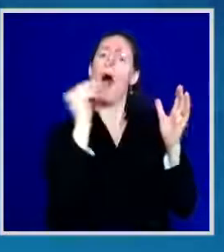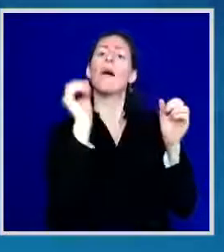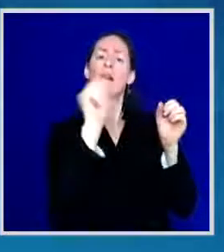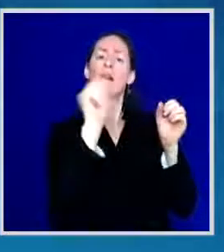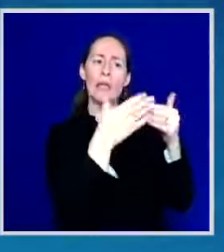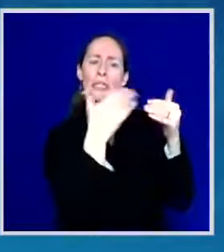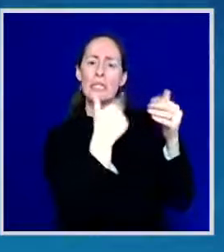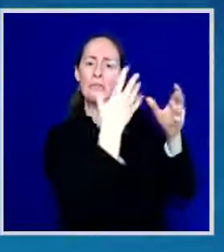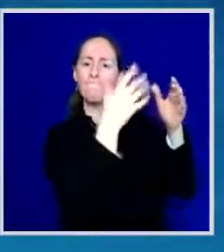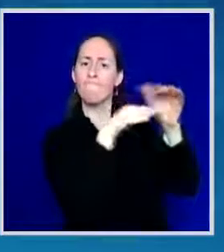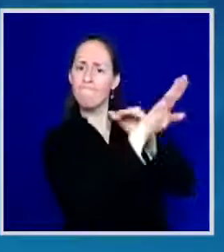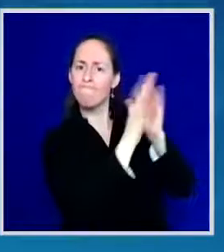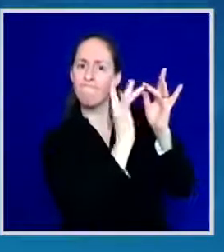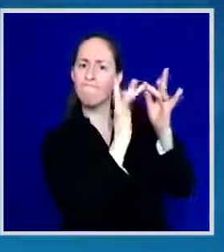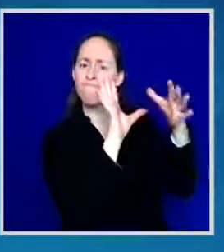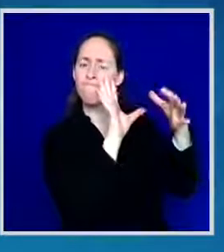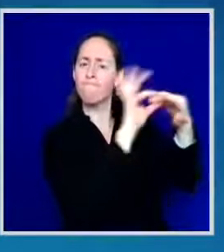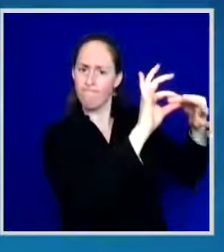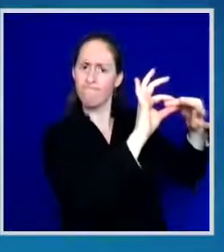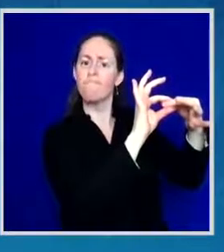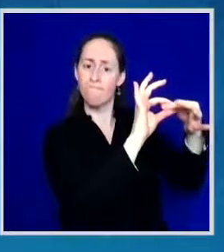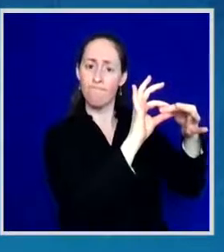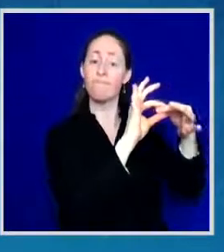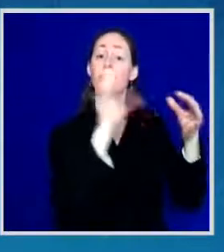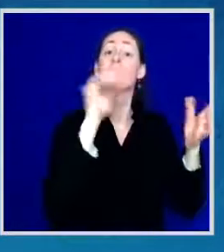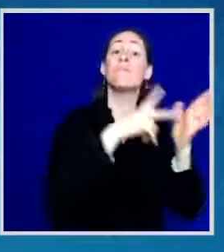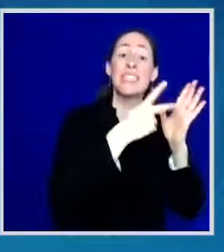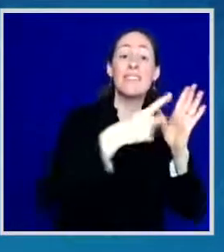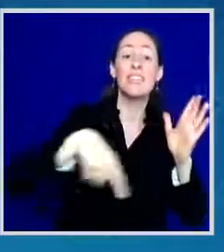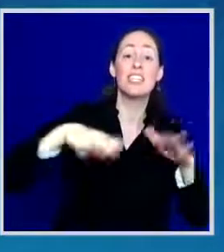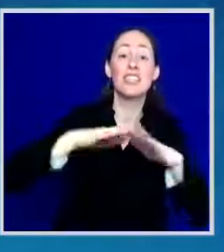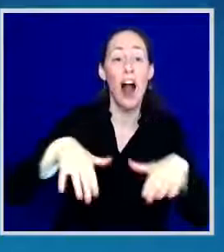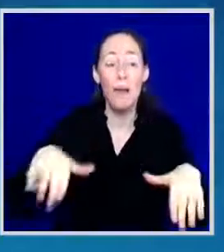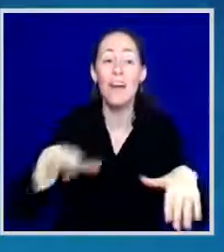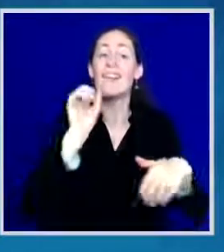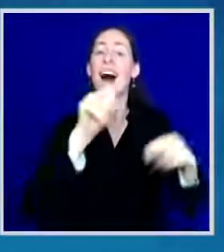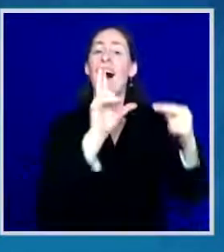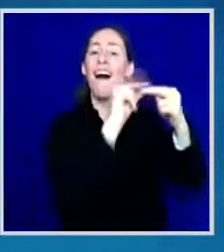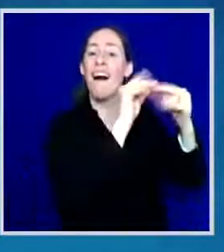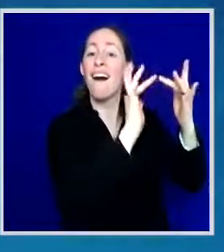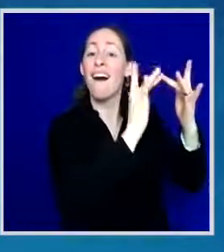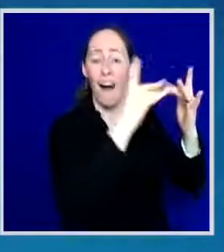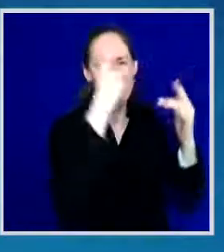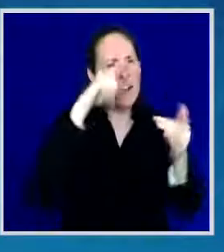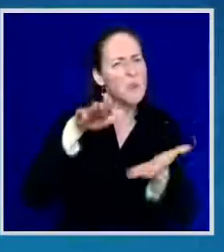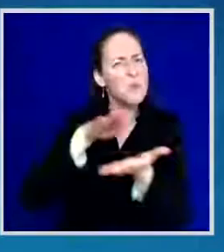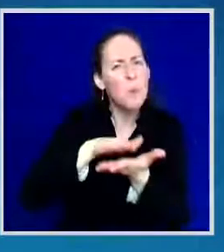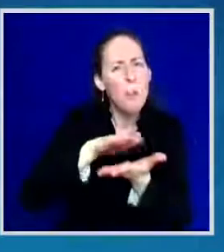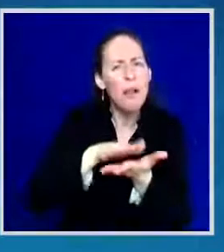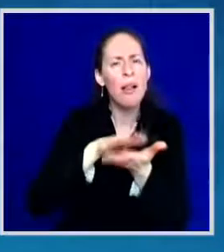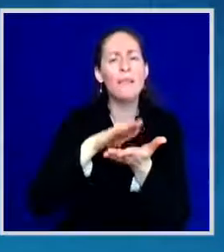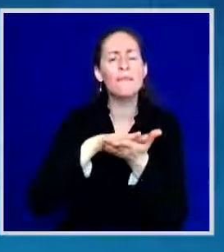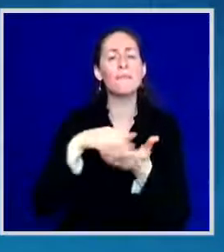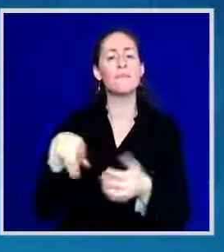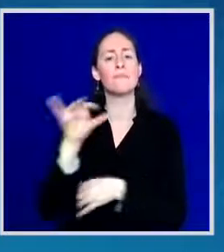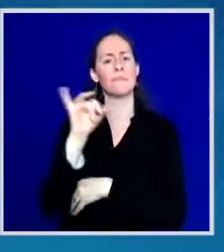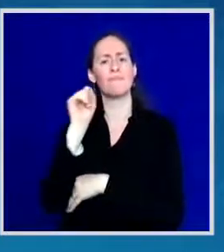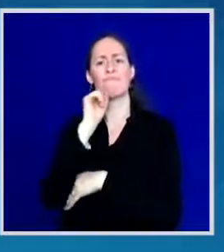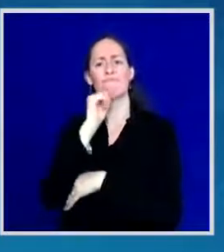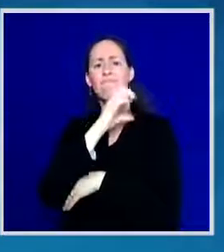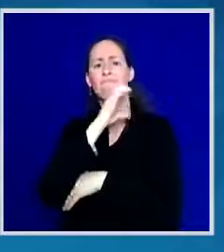are connecting our children to education. We are connecting our seniors to telemedicine.